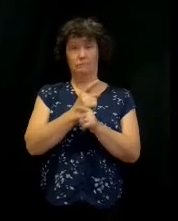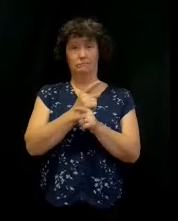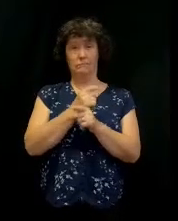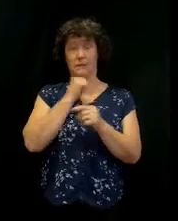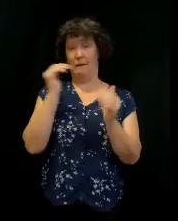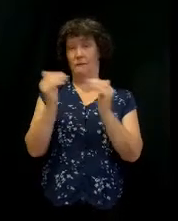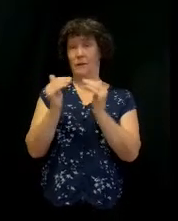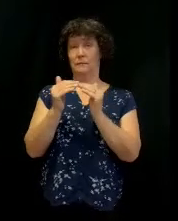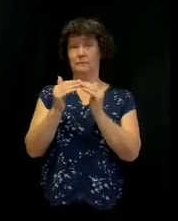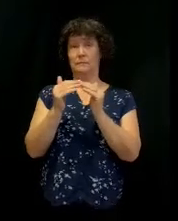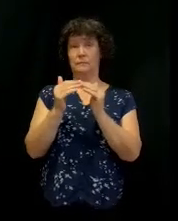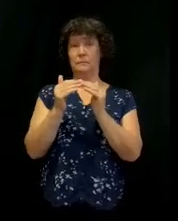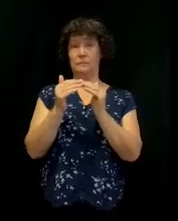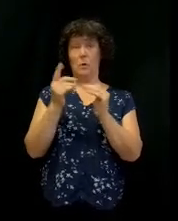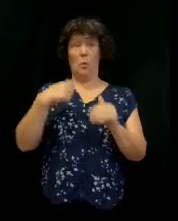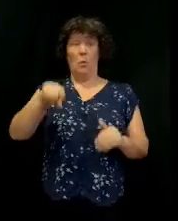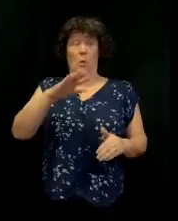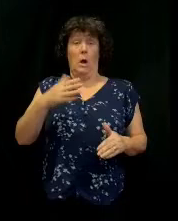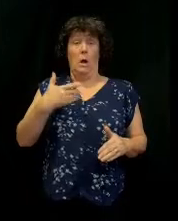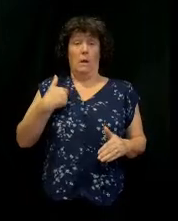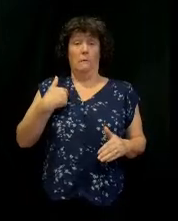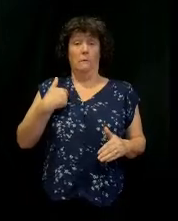Now, we have responsibilities as leaders.